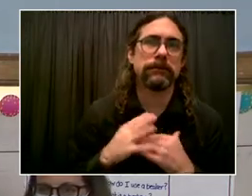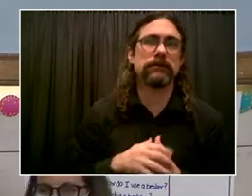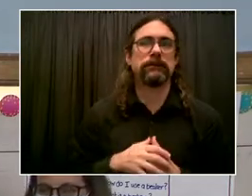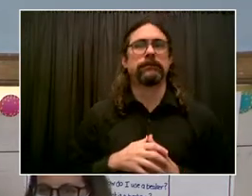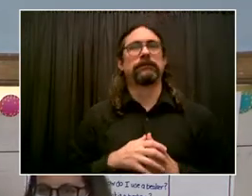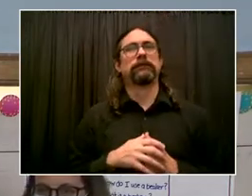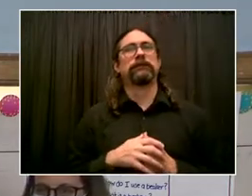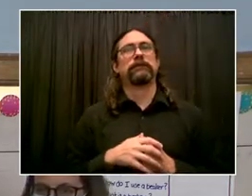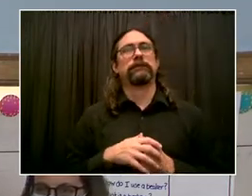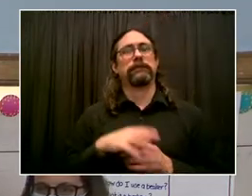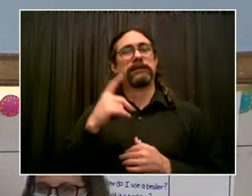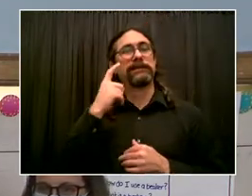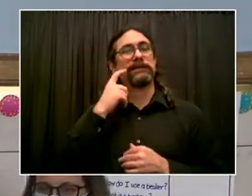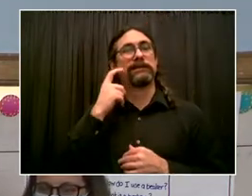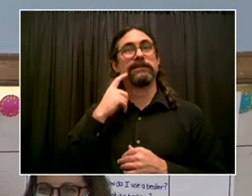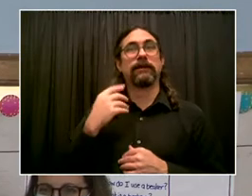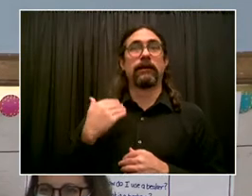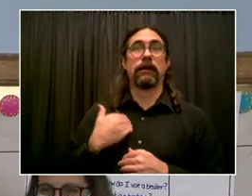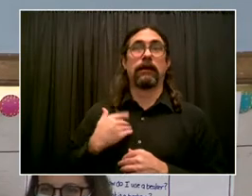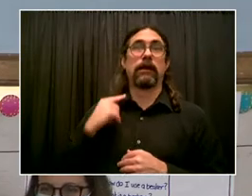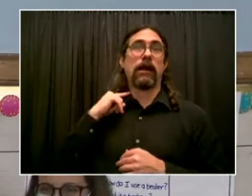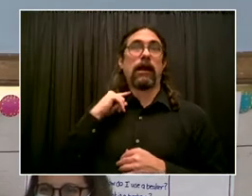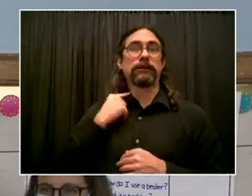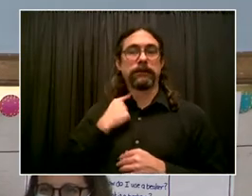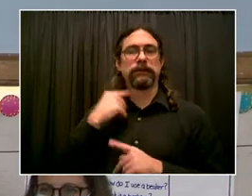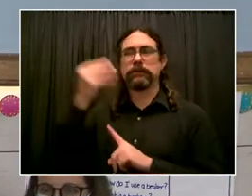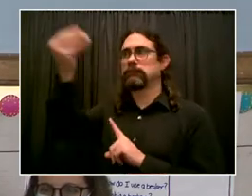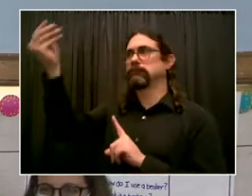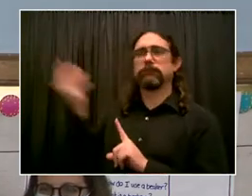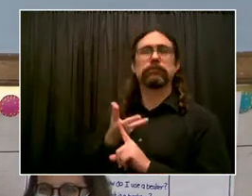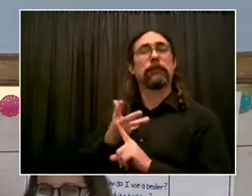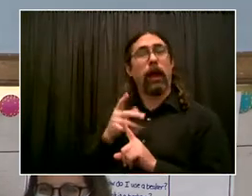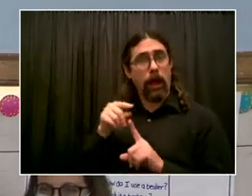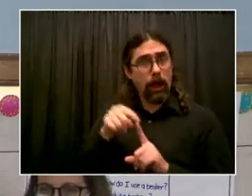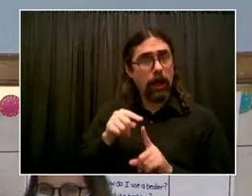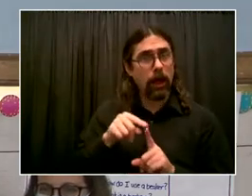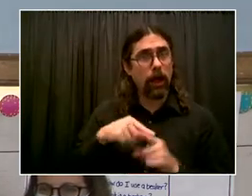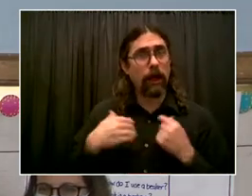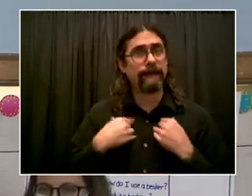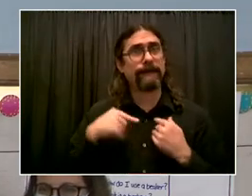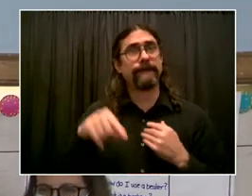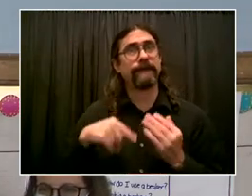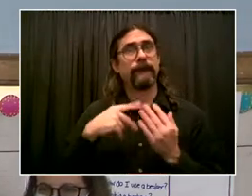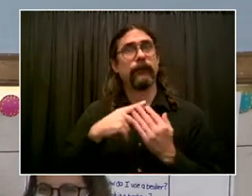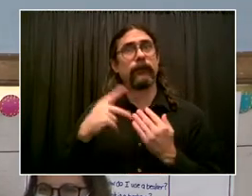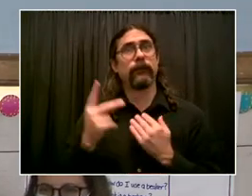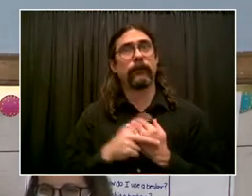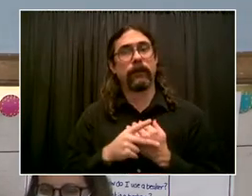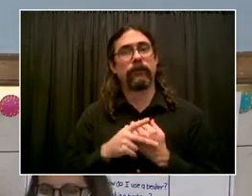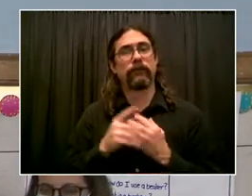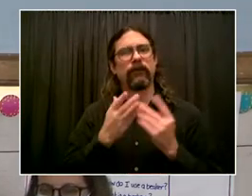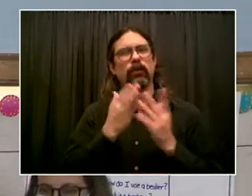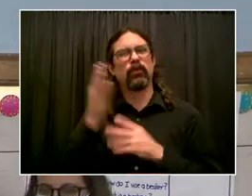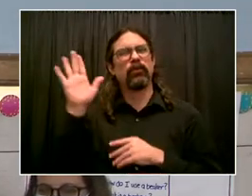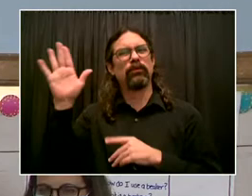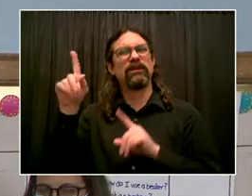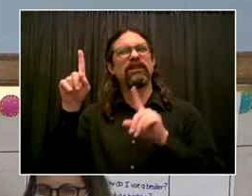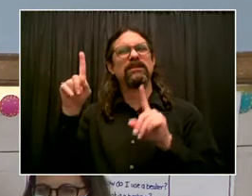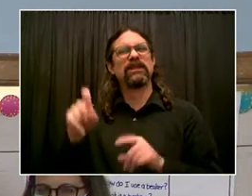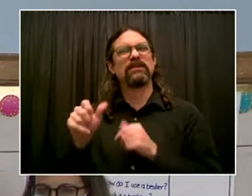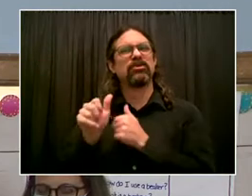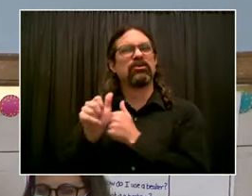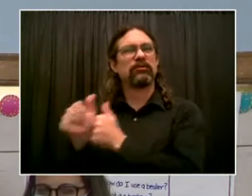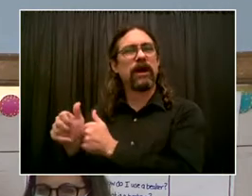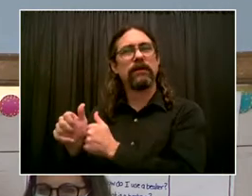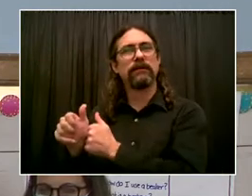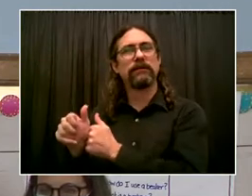There's, Test and Trace has created artwork there. We created some language that we added to